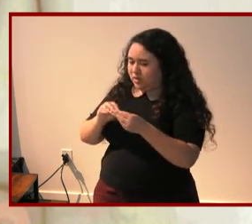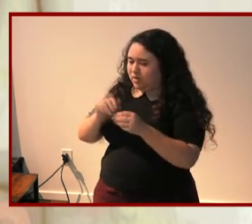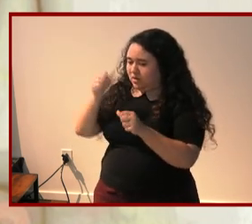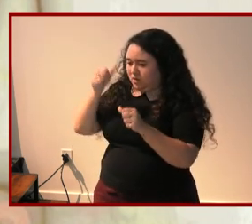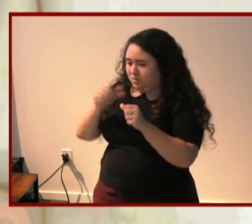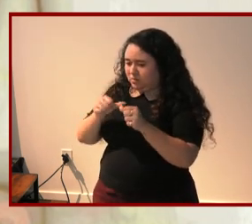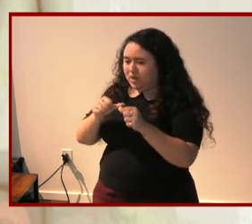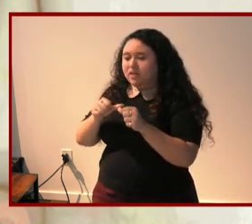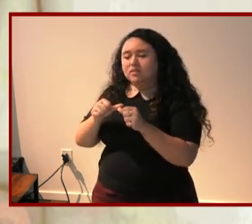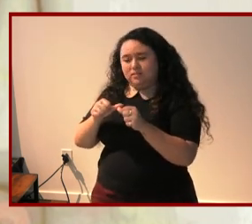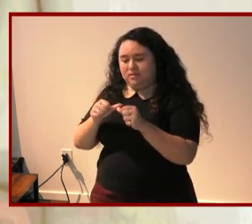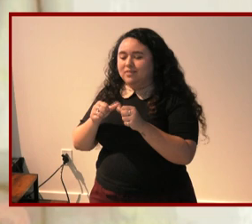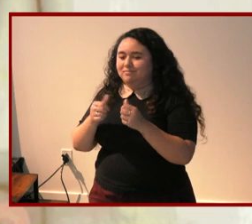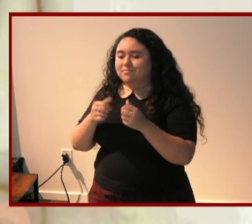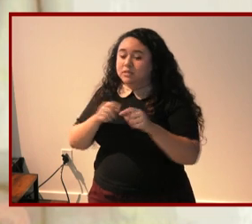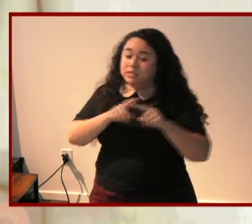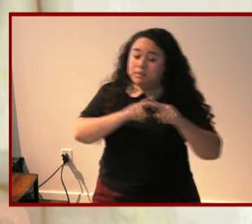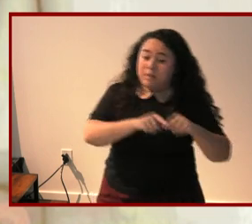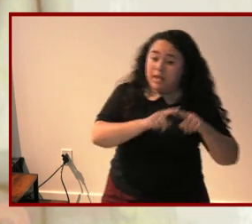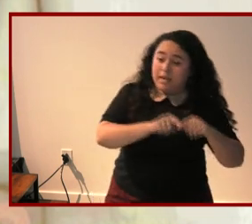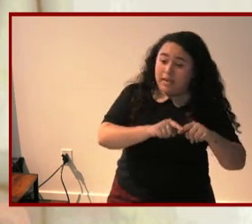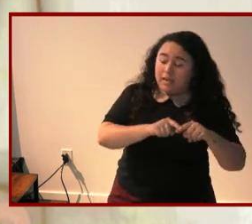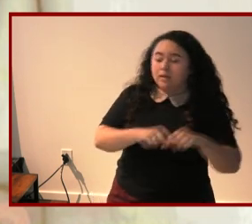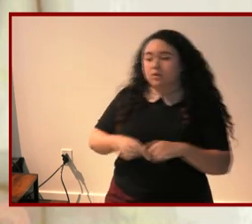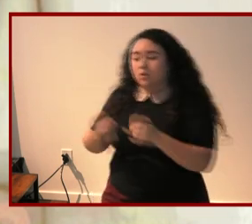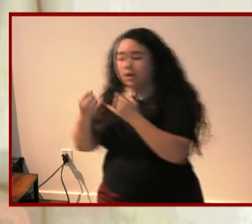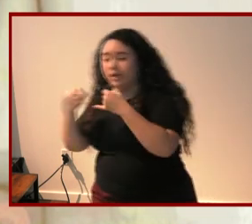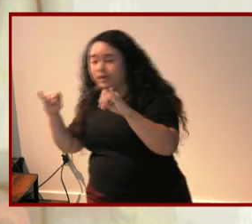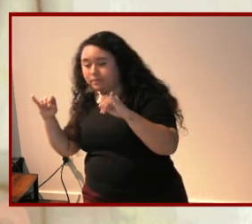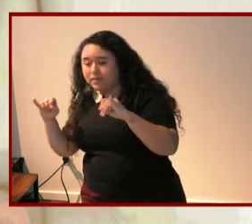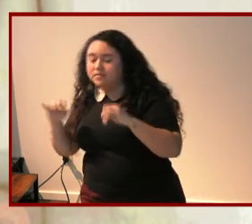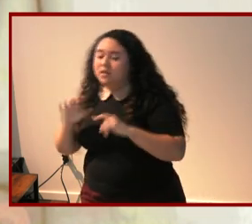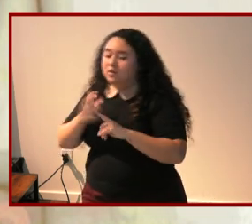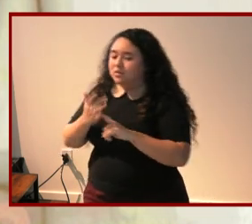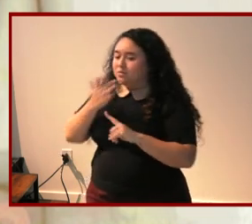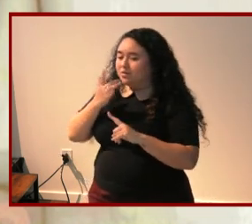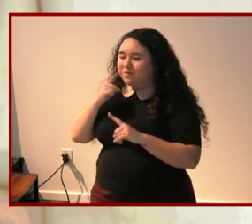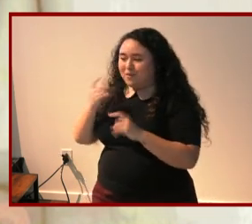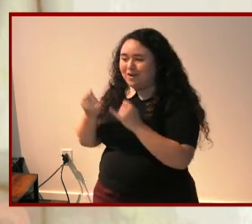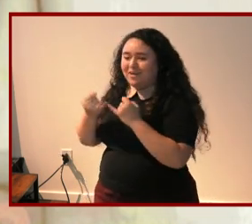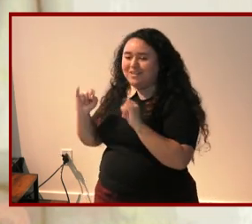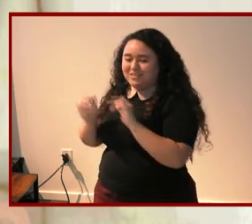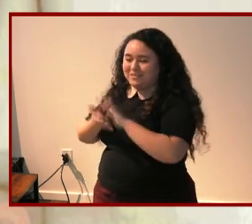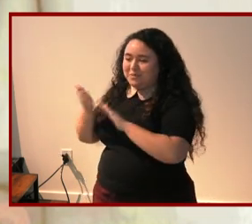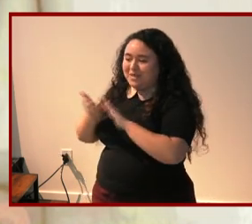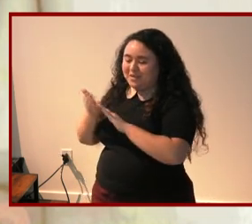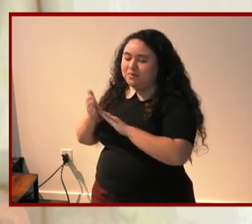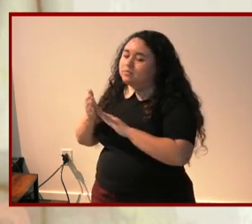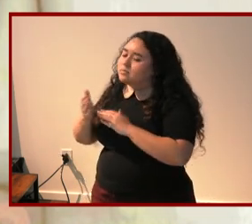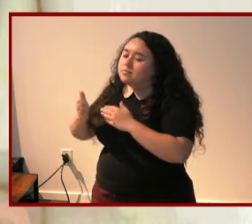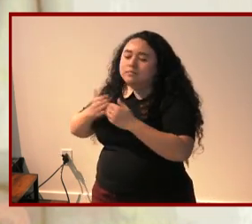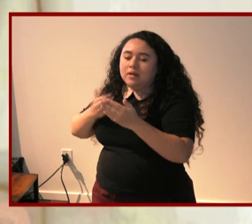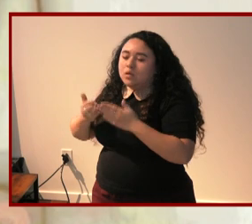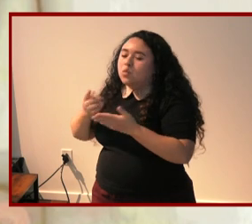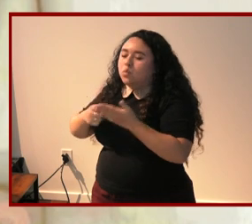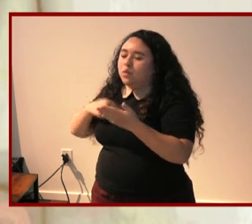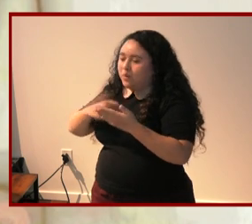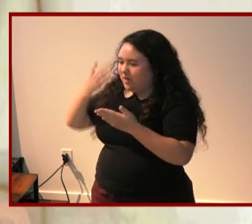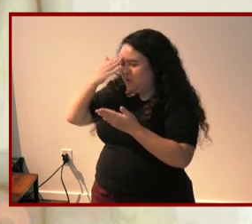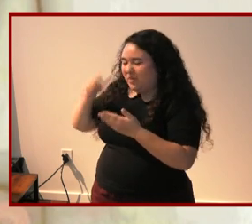independence and dependence but of the cultural preference for autonomy despite what we already know about its ableist underpinnings